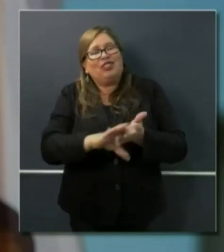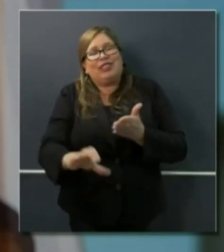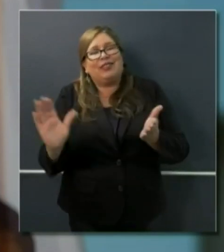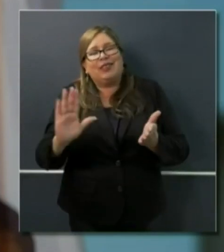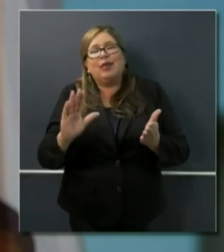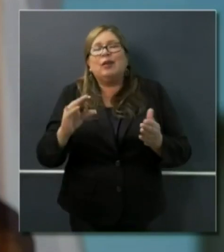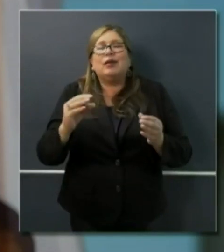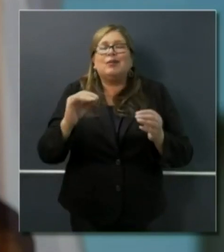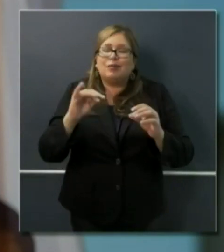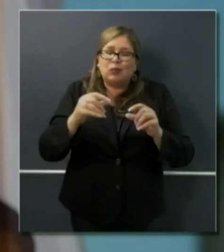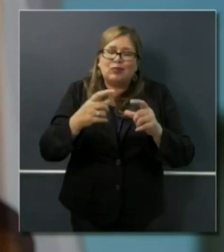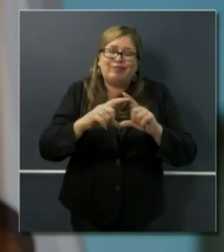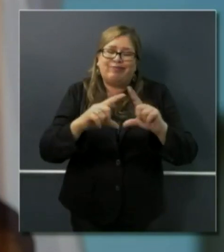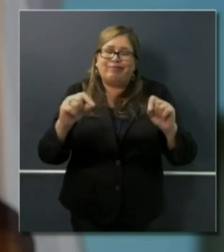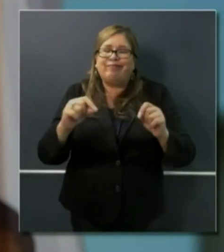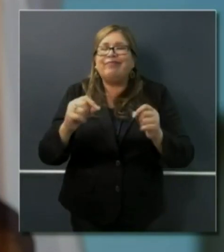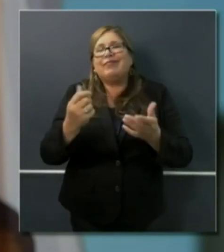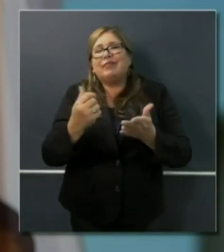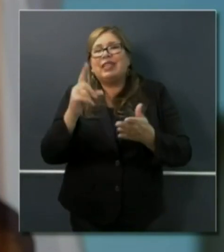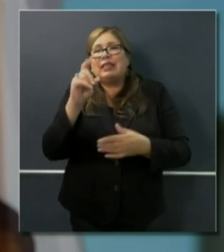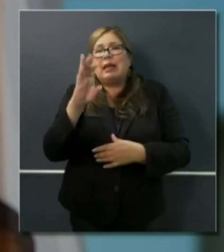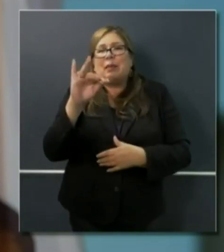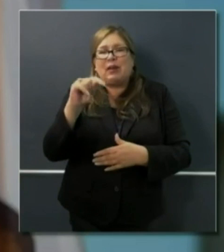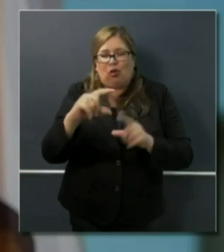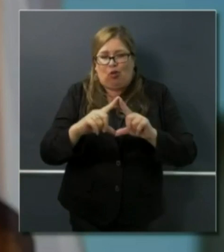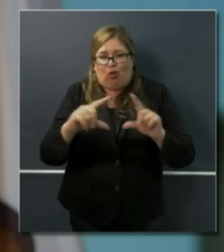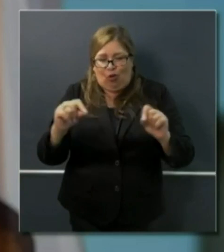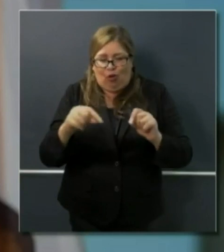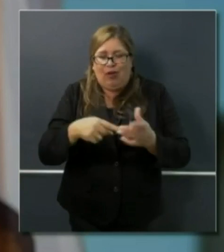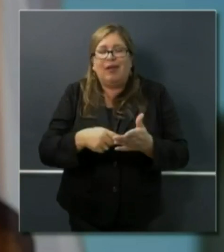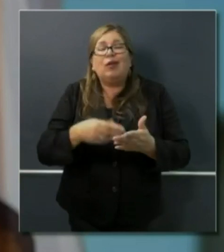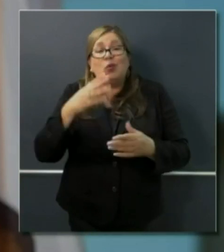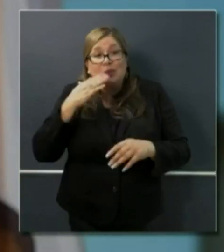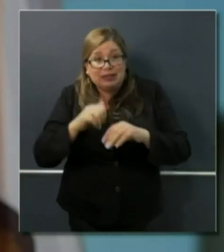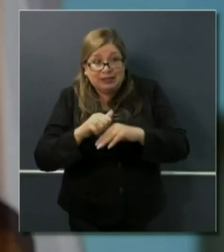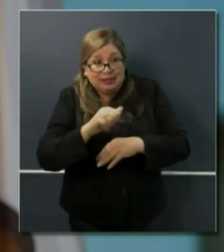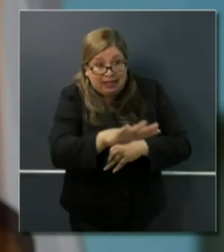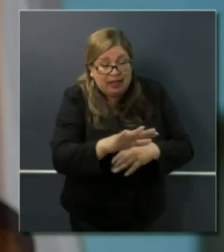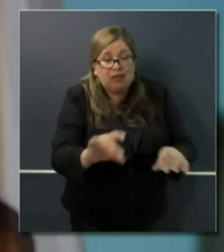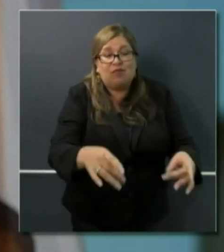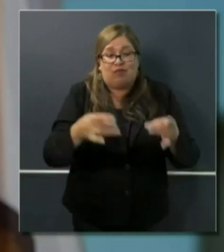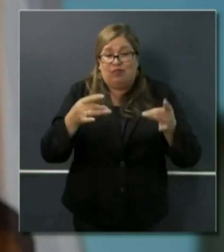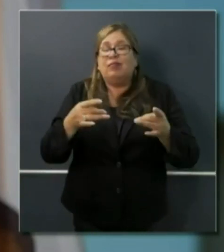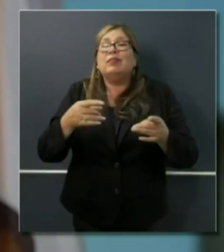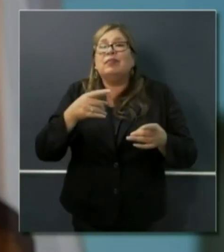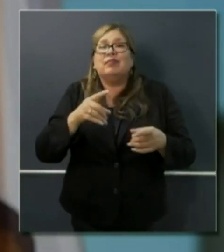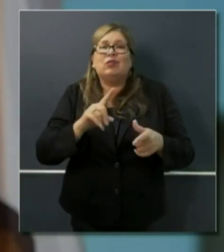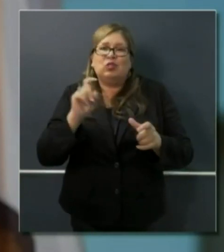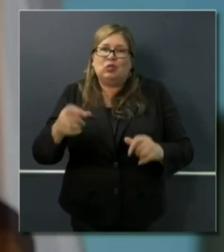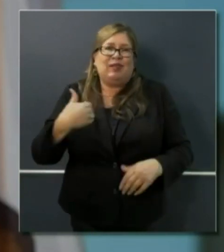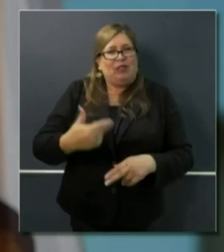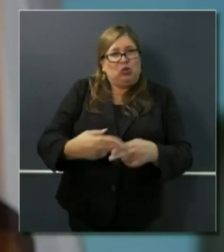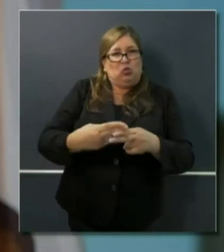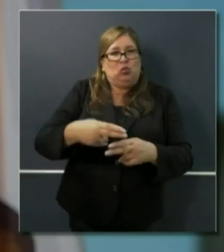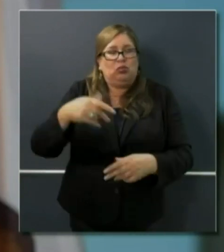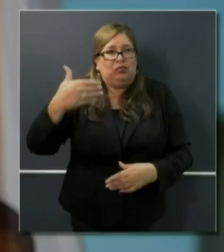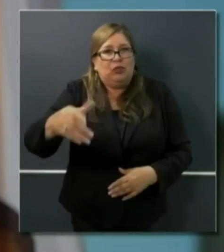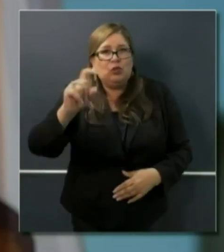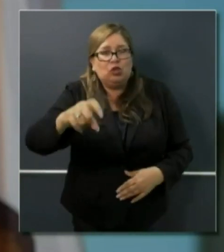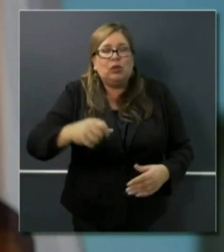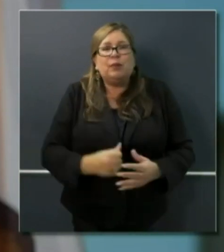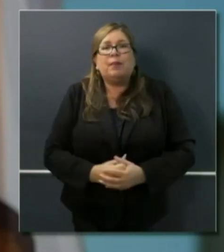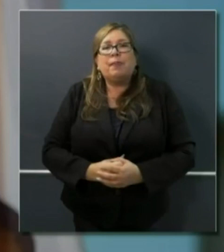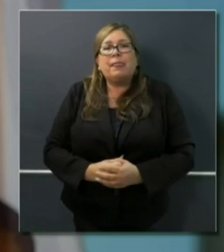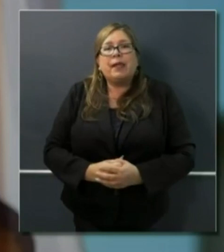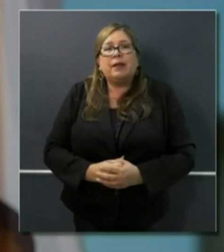the mail. And see those debit cards transferred into their possession in very short order. As I said, there's one and a